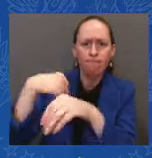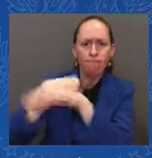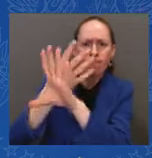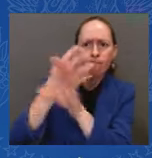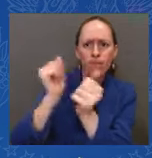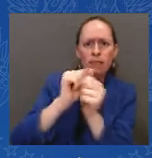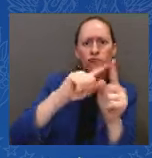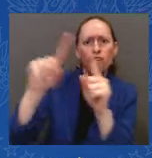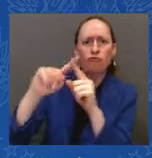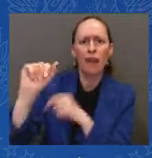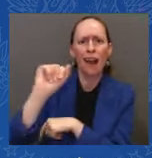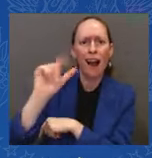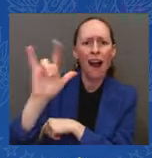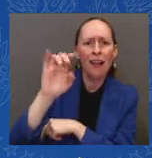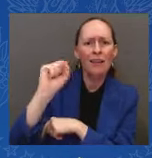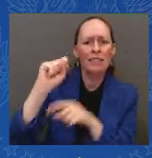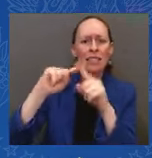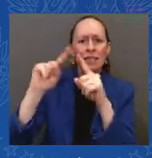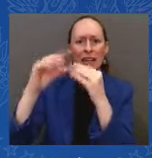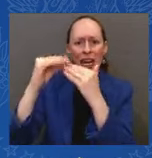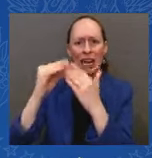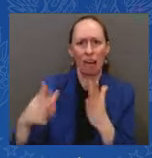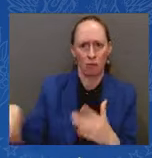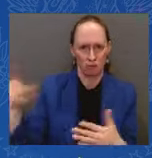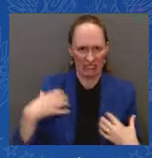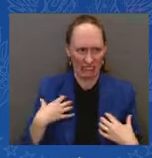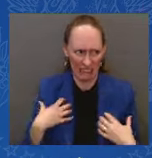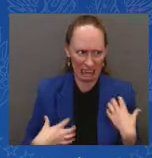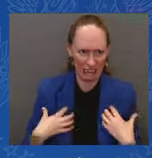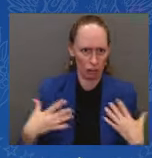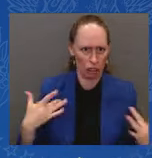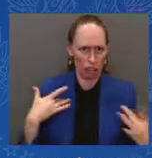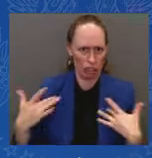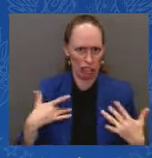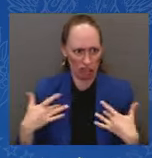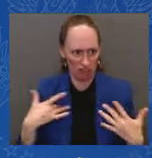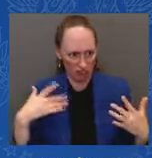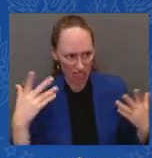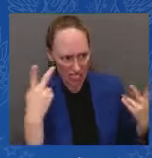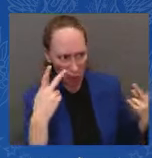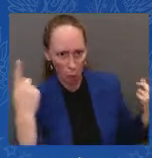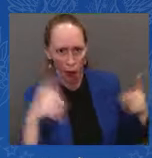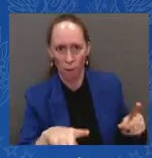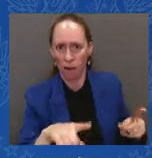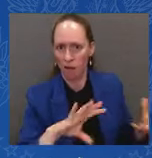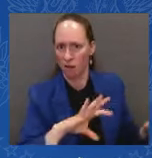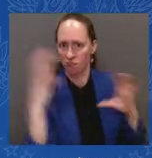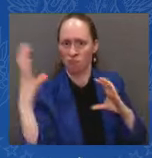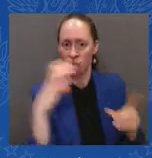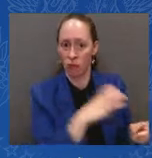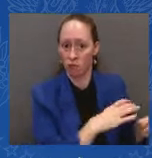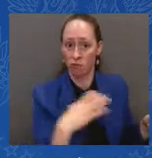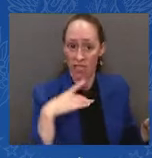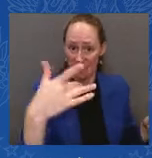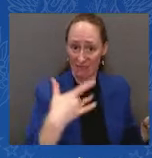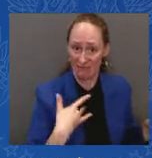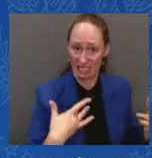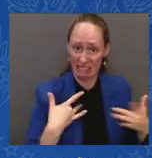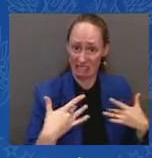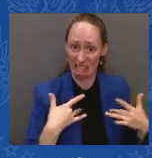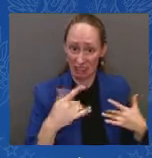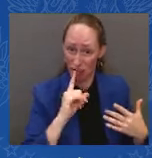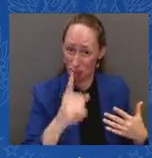I know there are a majority of members of the House and Senate and both parties who have said that they